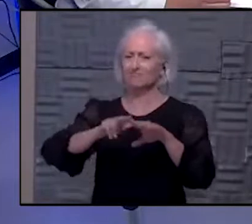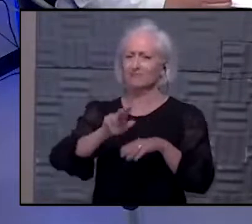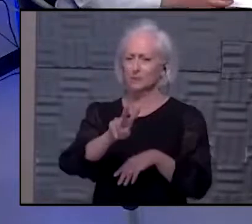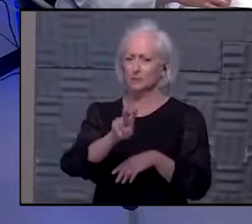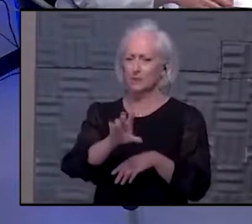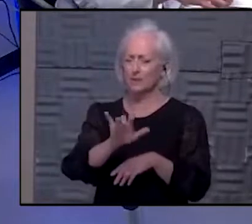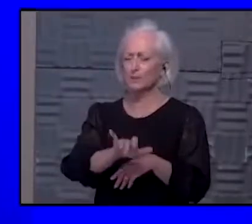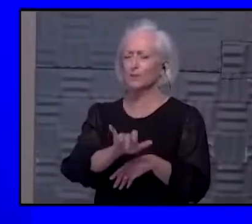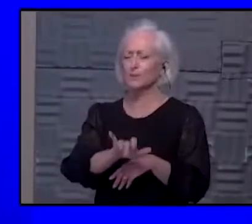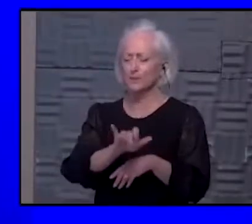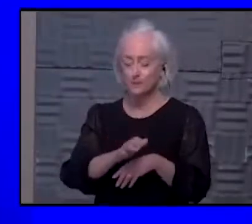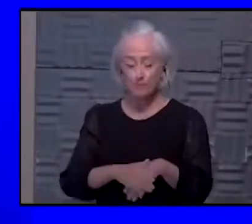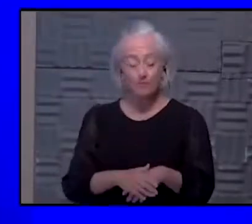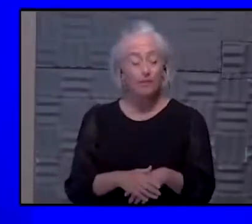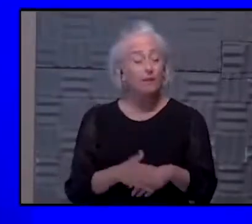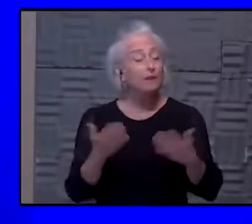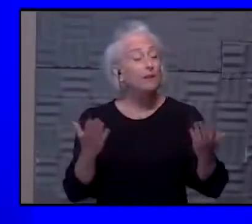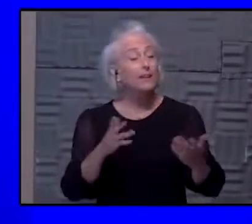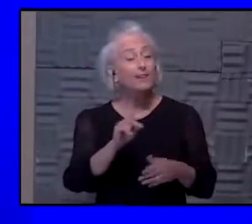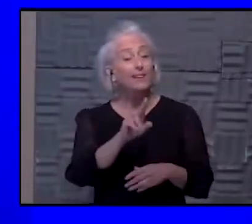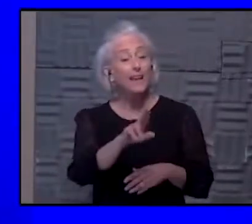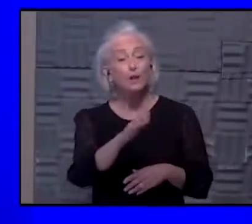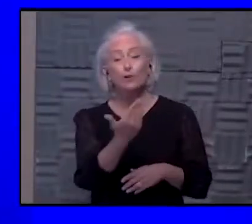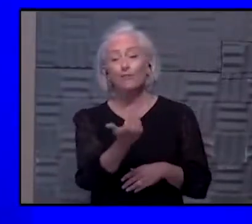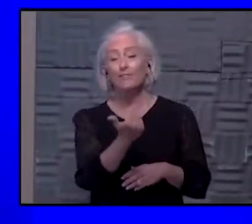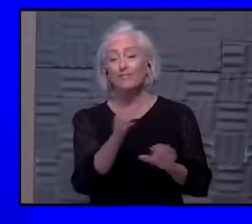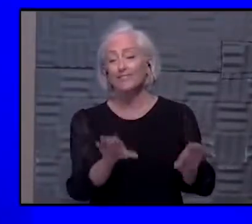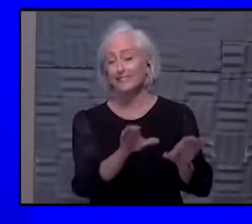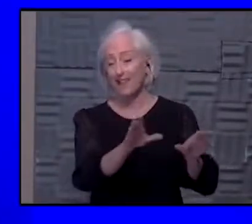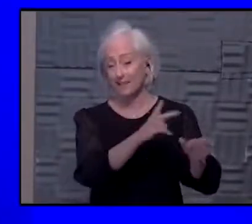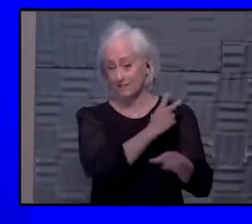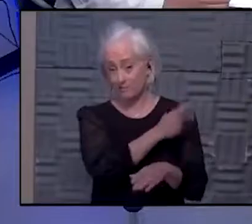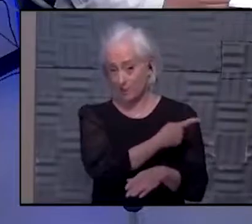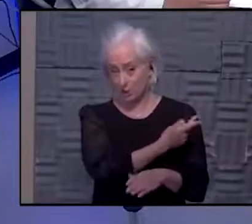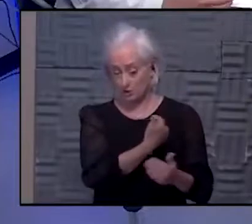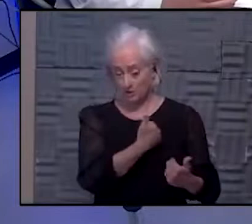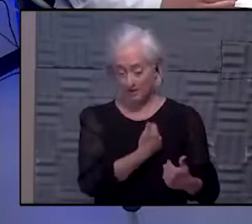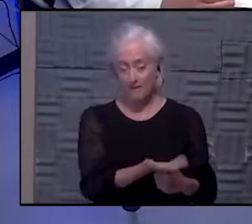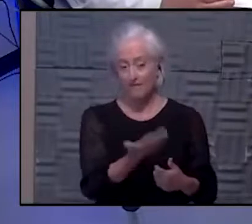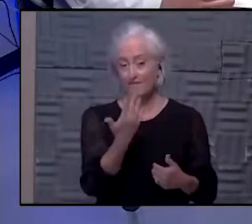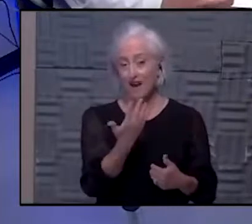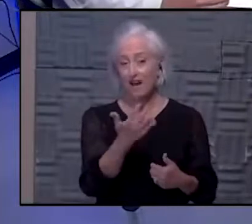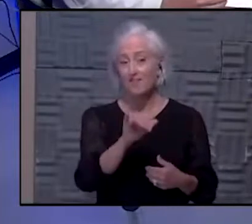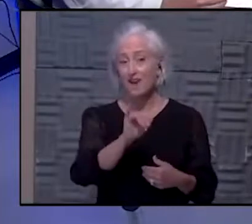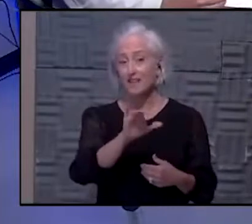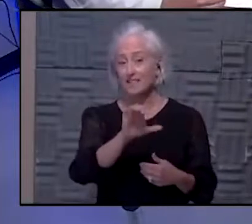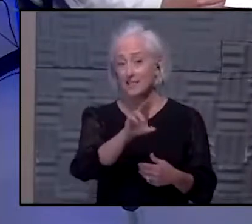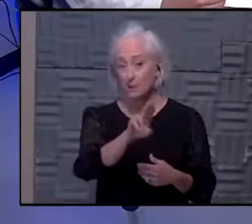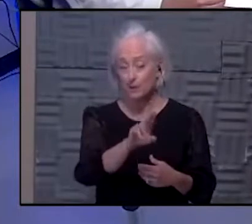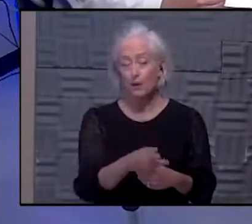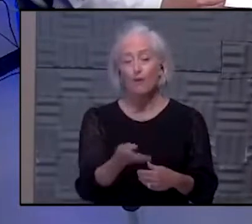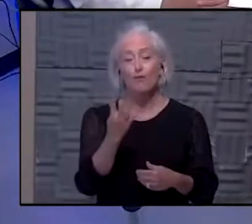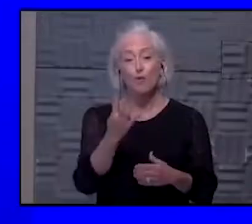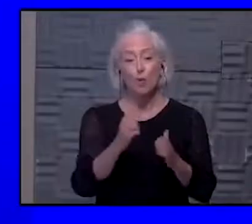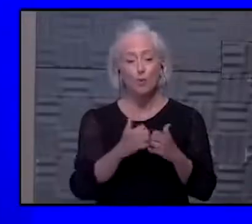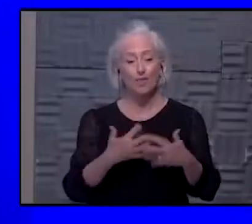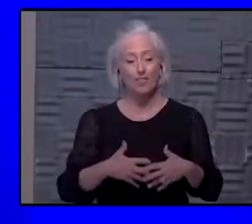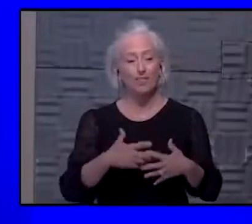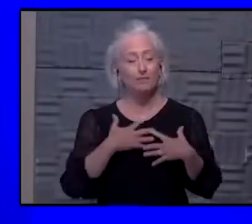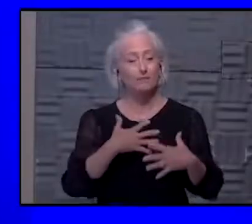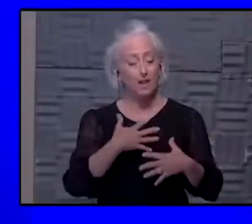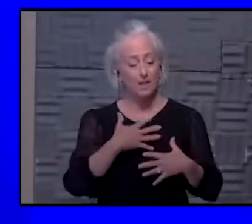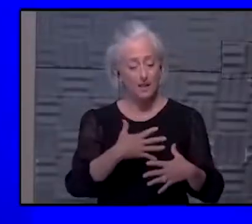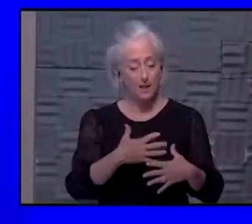here at the hospital right now, we have 15 active patients. Five in the ICU, but four of those on the ventilator. Eleven